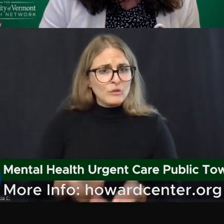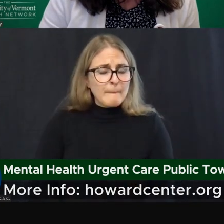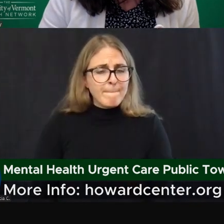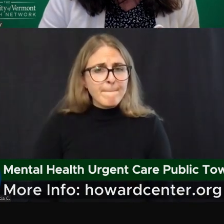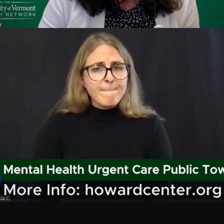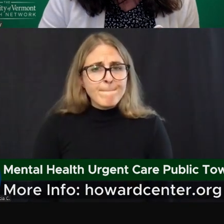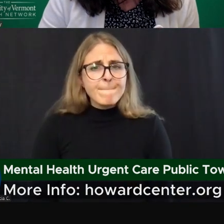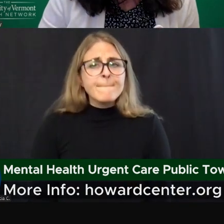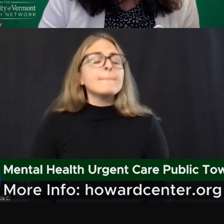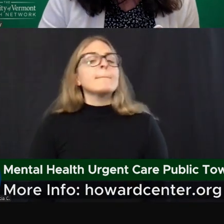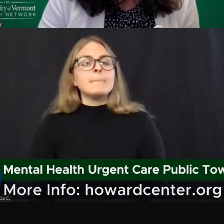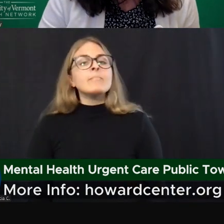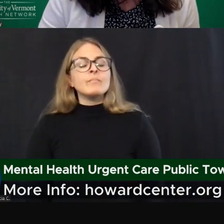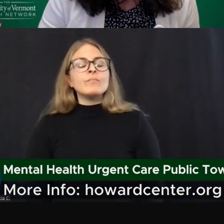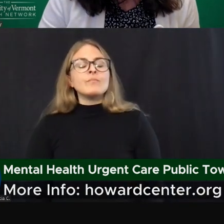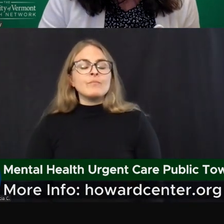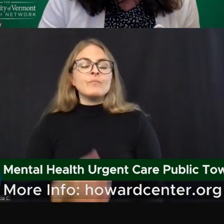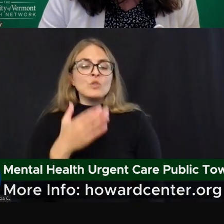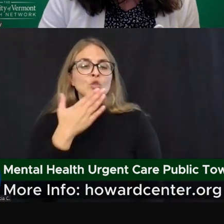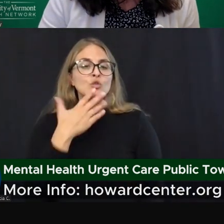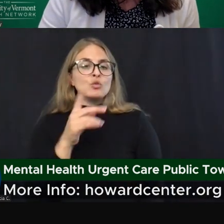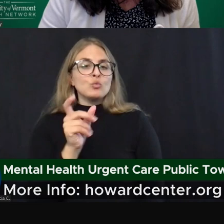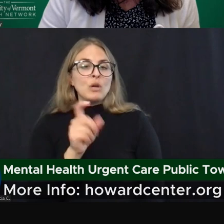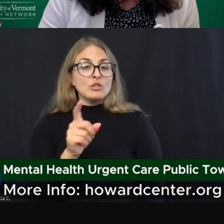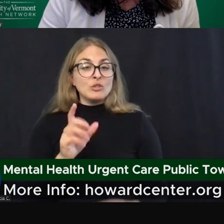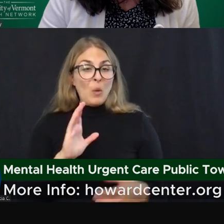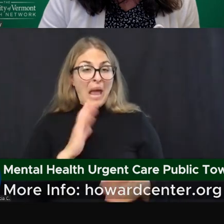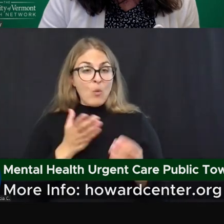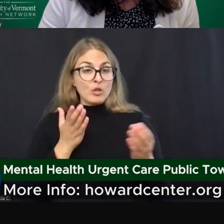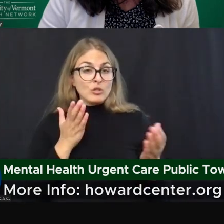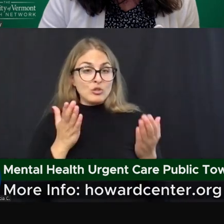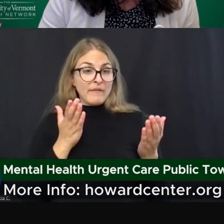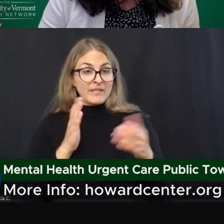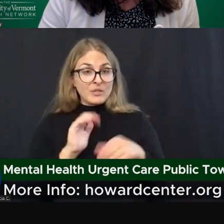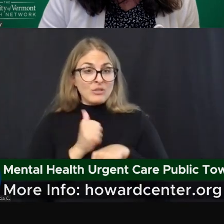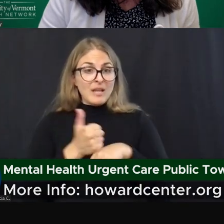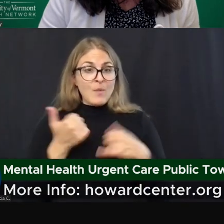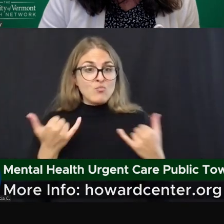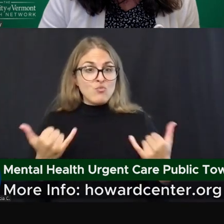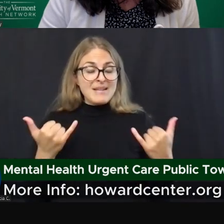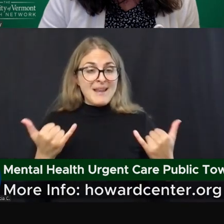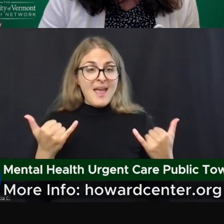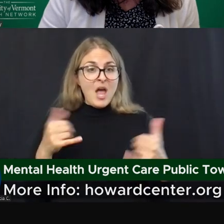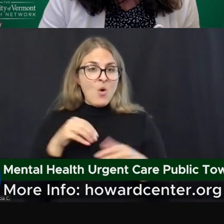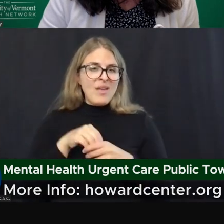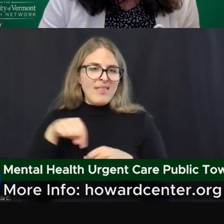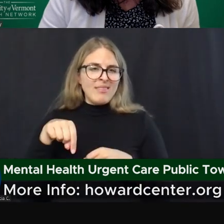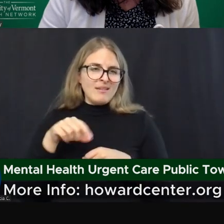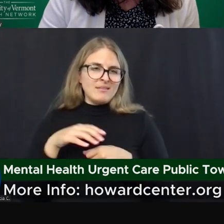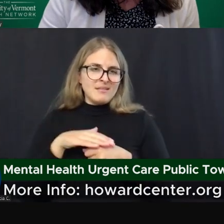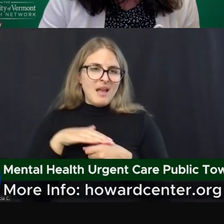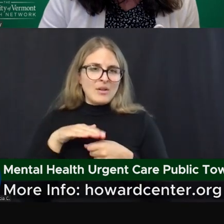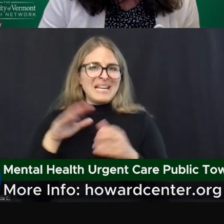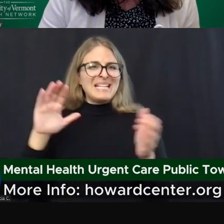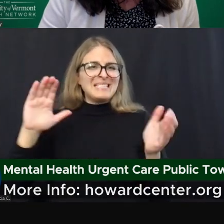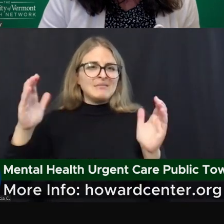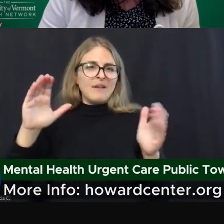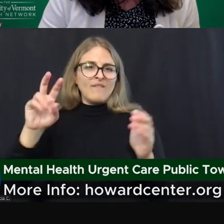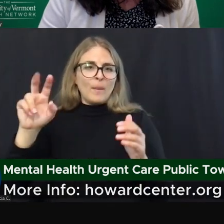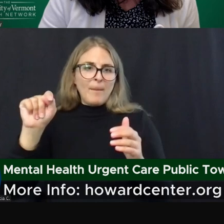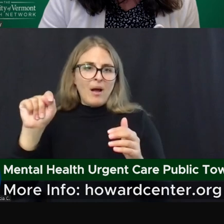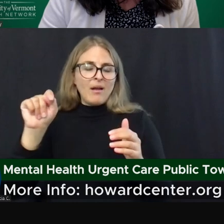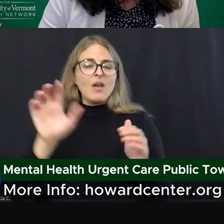That's a great question. So the way our services are set up in Chittenden County mirrors Vermont and actually the country,